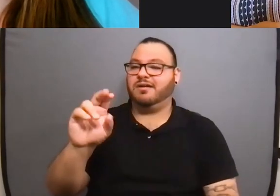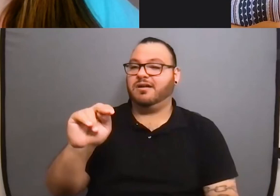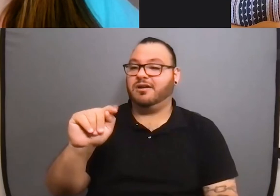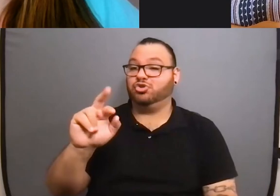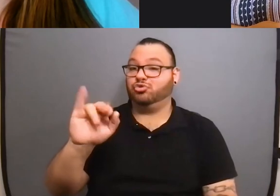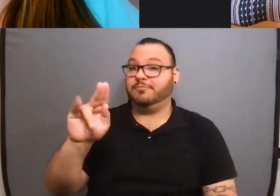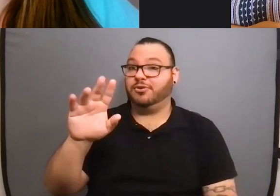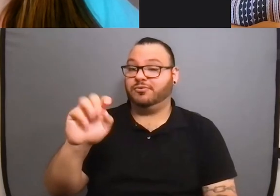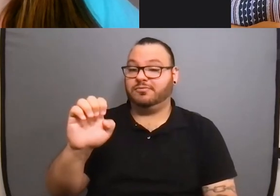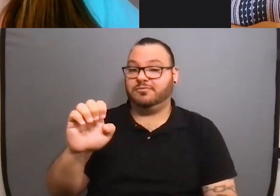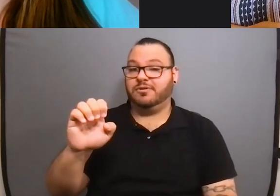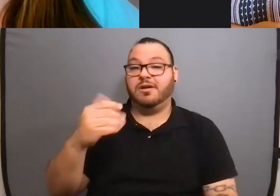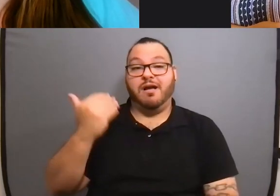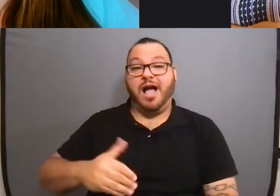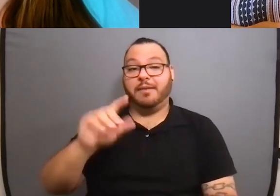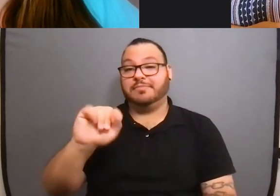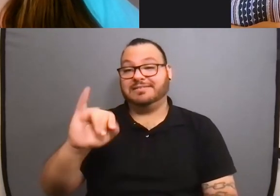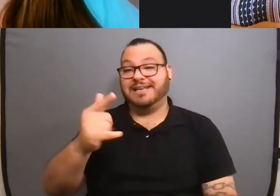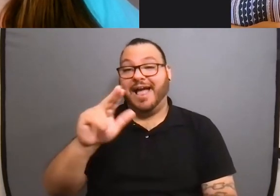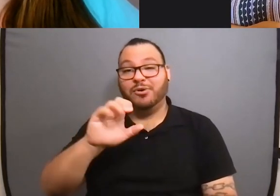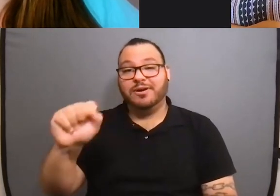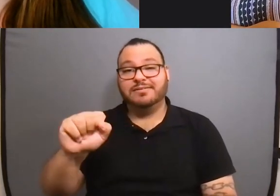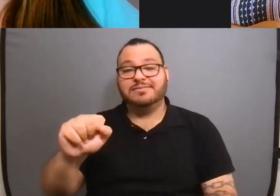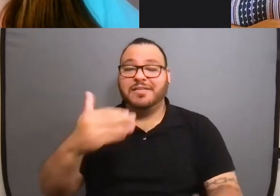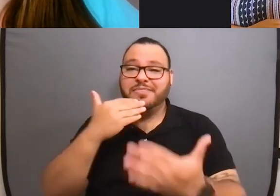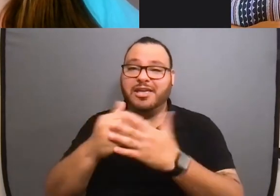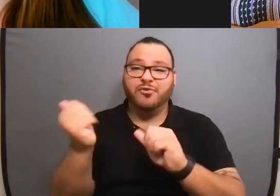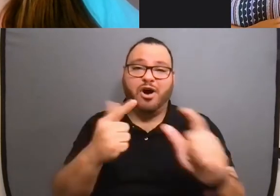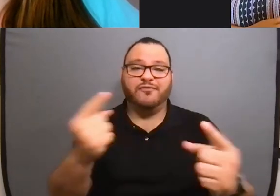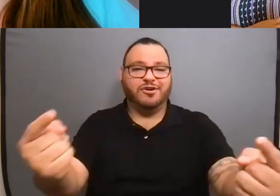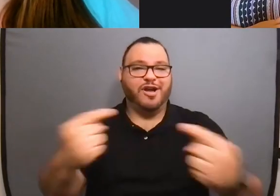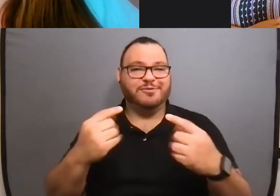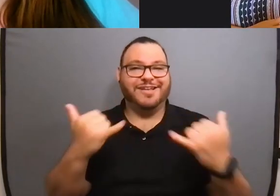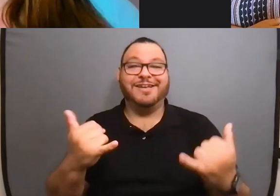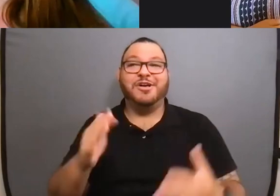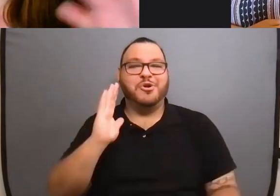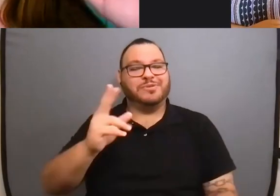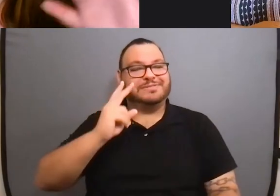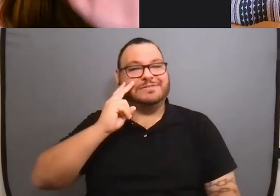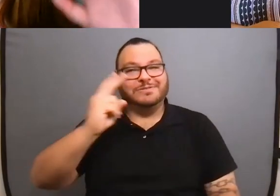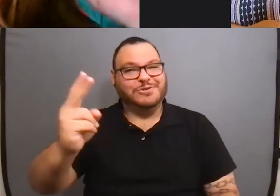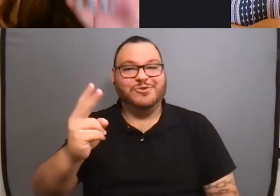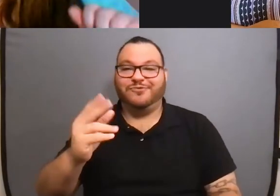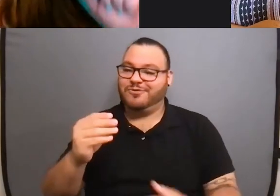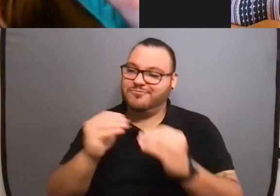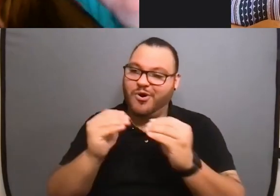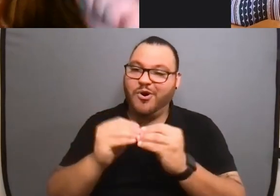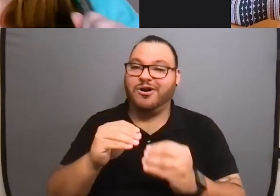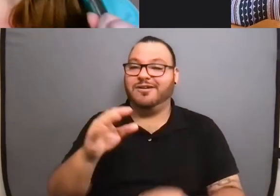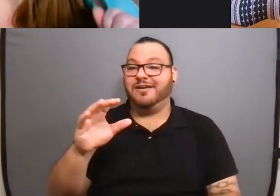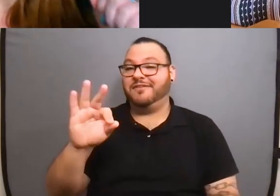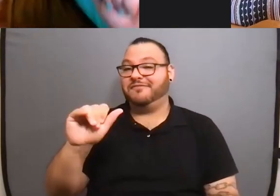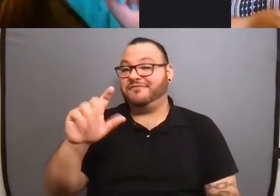the NAFA board and the future of NAFA committee. Thank you all for being with us and we'll see you for lots and lots more fat liberation month